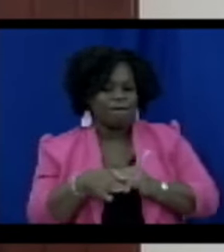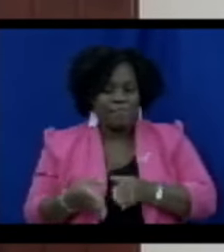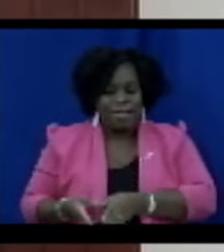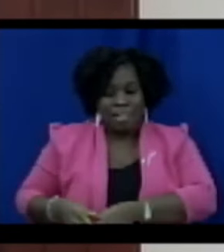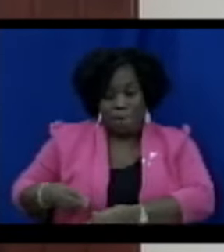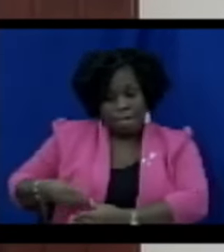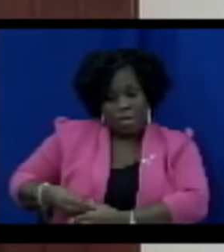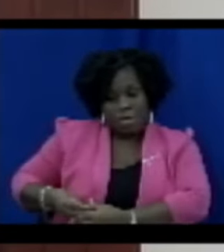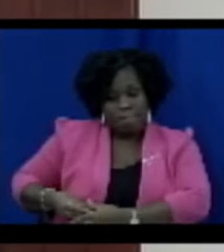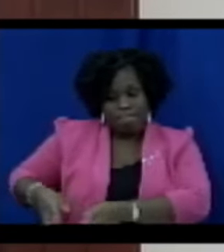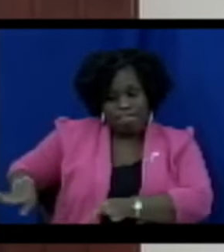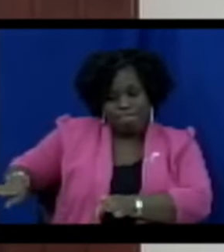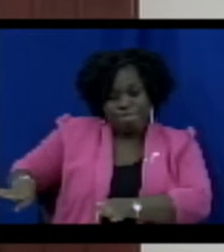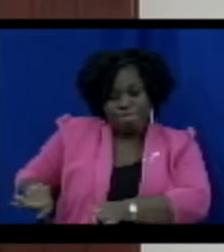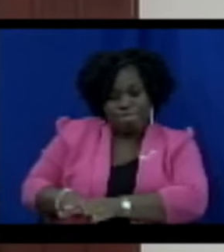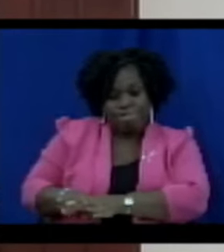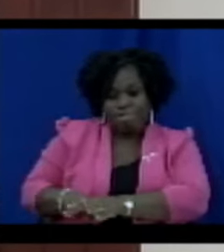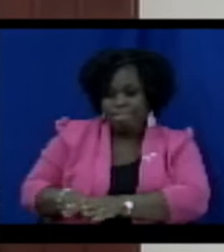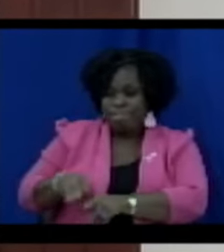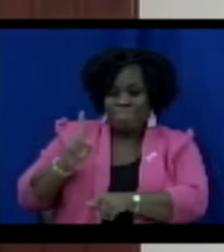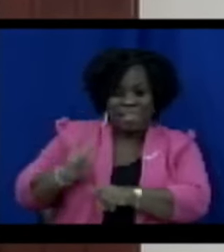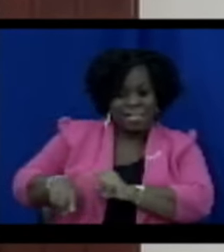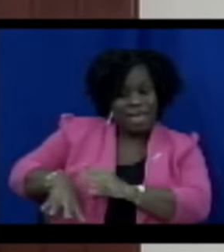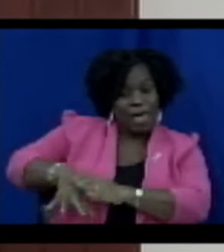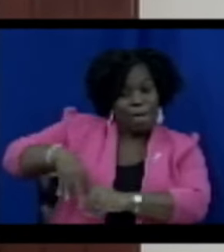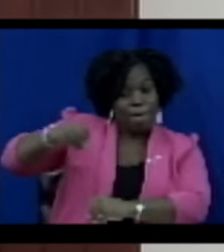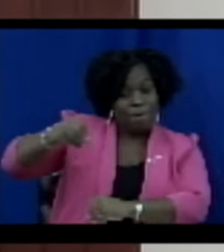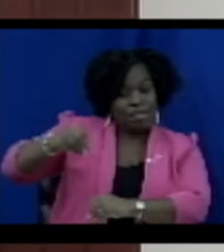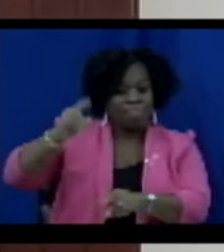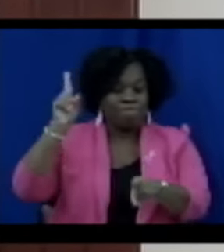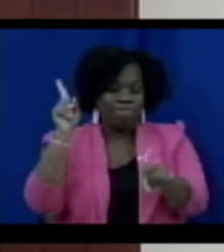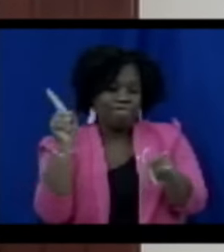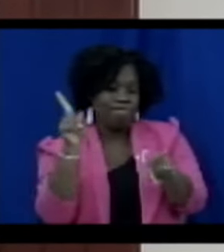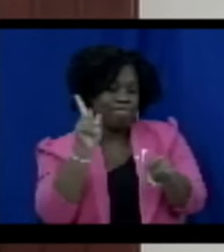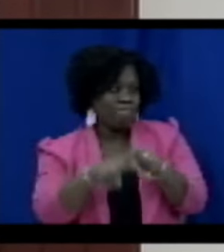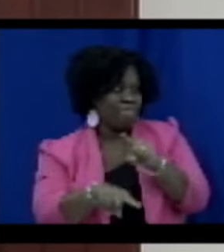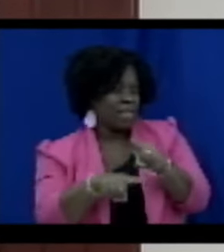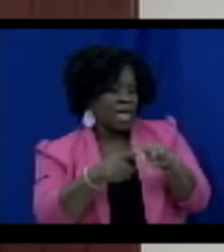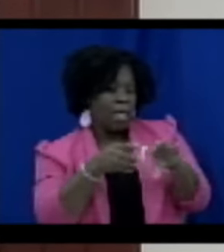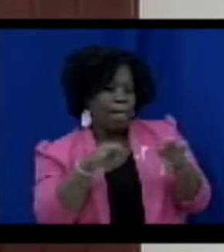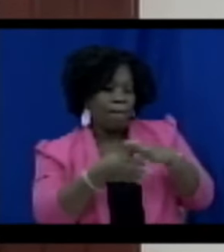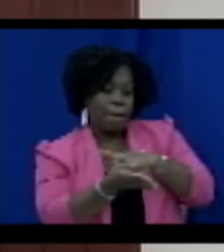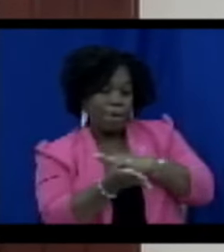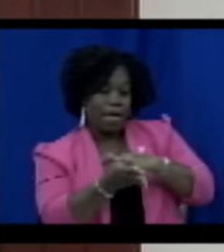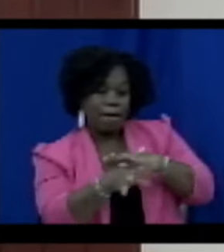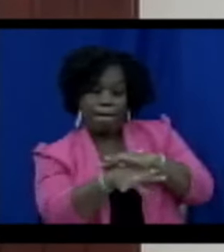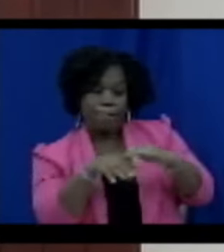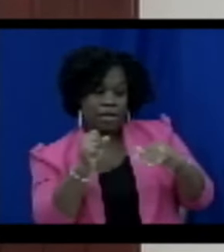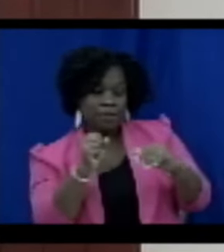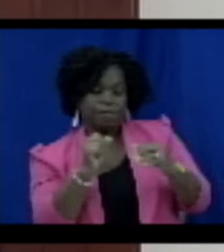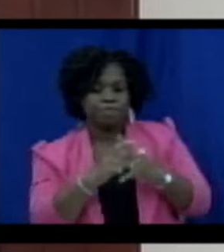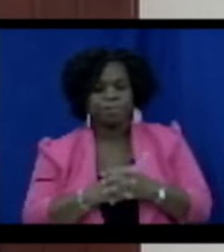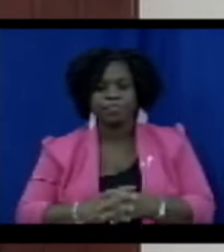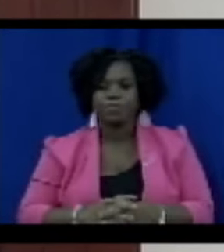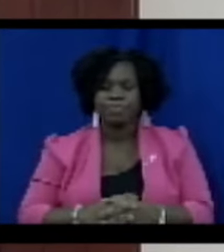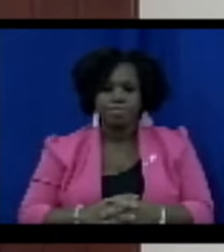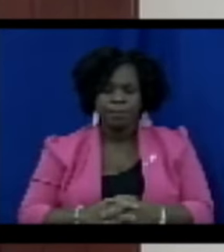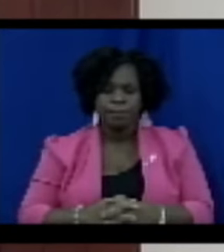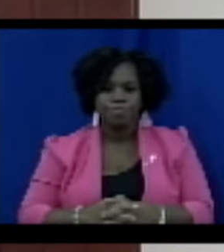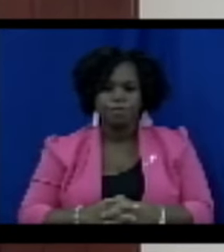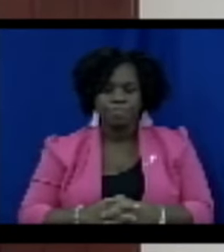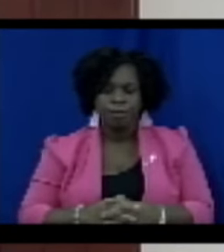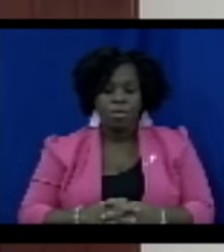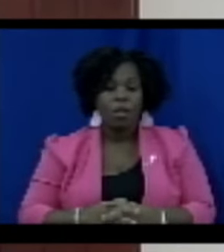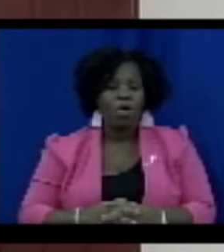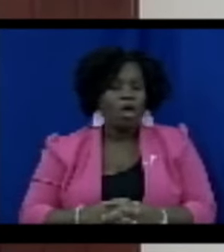key reasons why this is such an effective deterrent. One, criminals engage in illegal activities to profit from